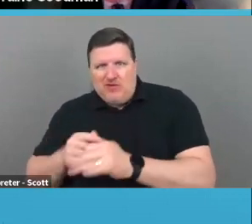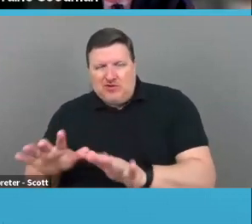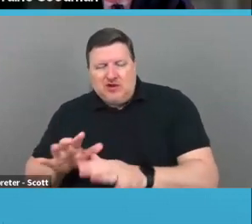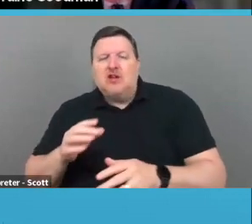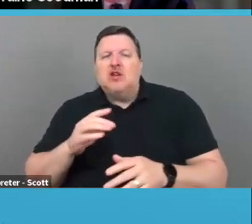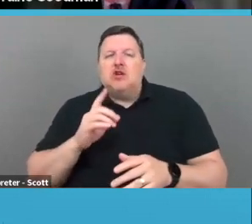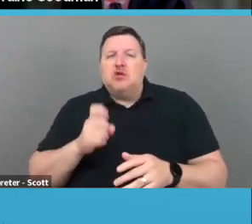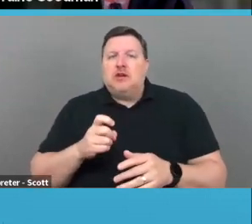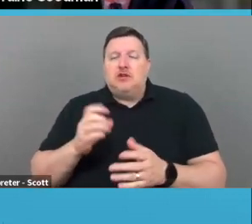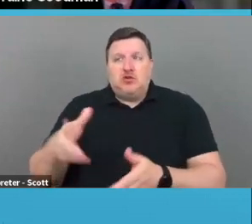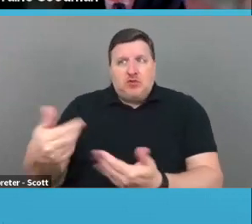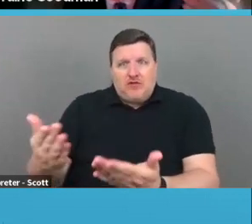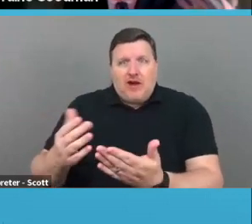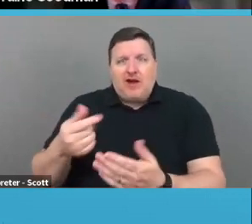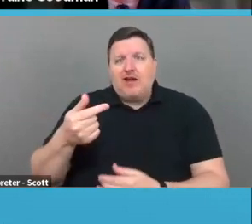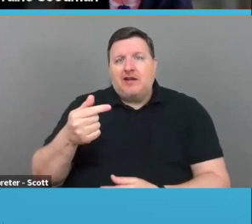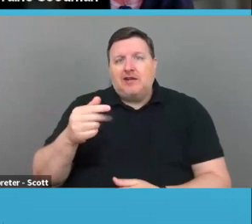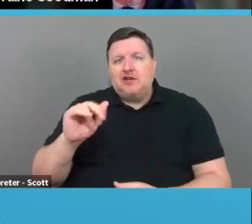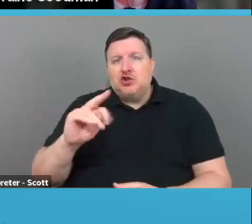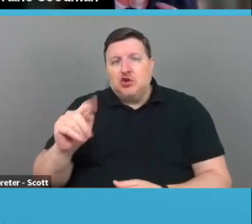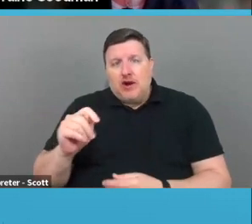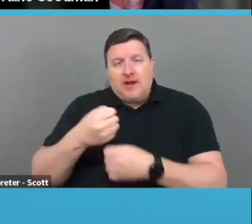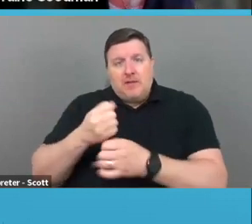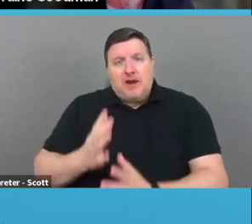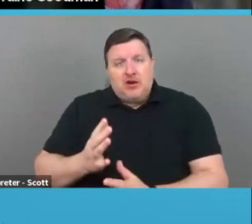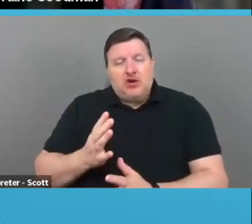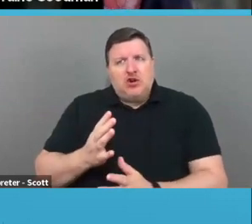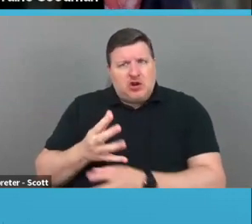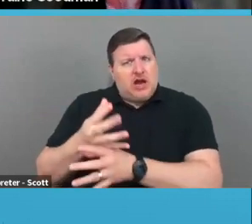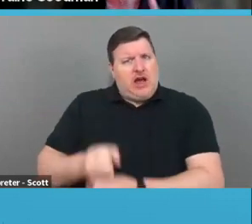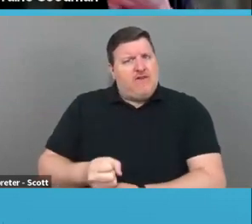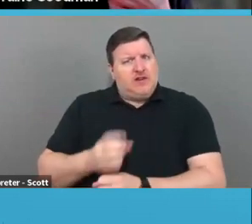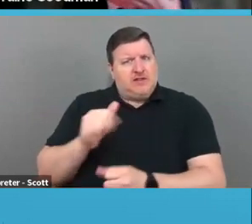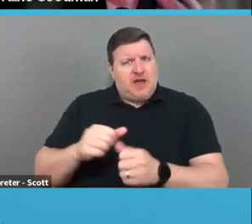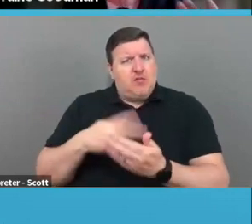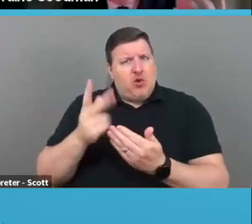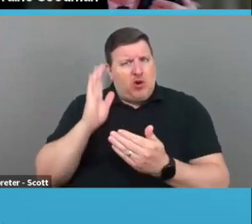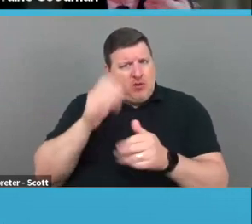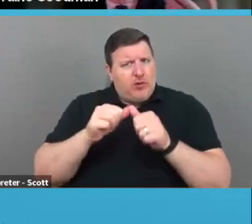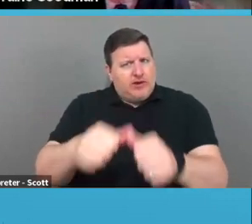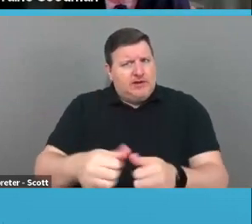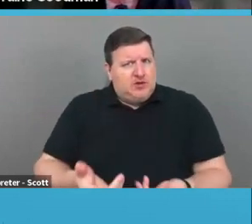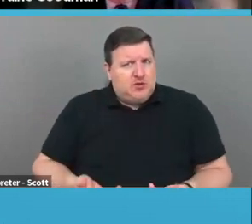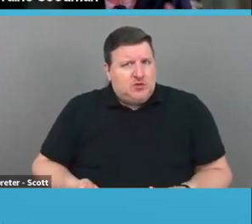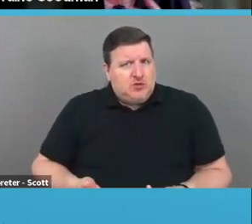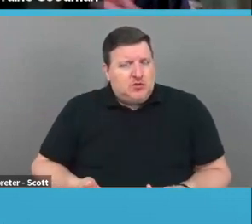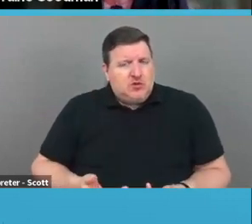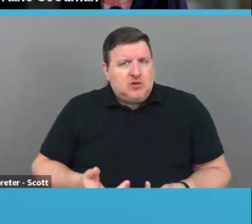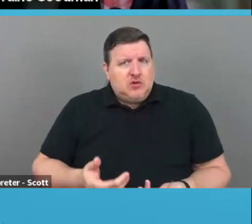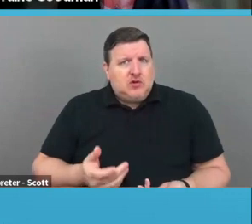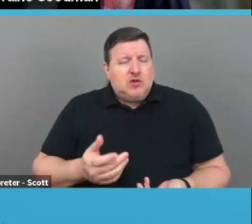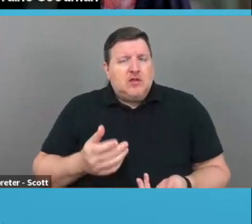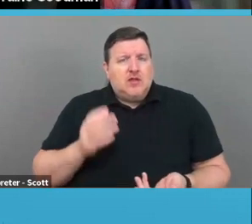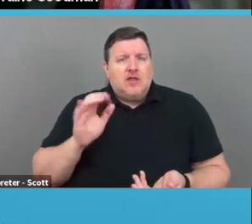give the grant maker the confidence that this program is going to continue. That it's going to be okay without